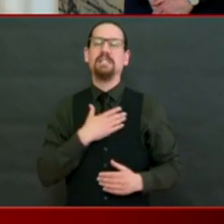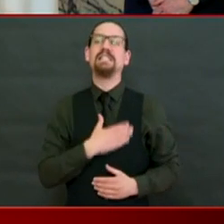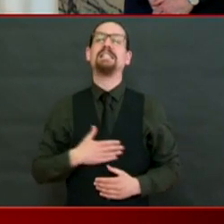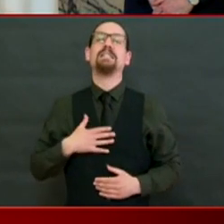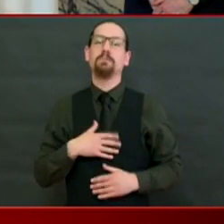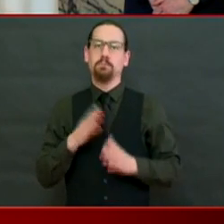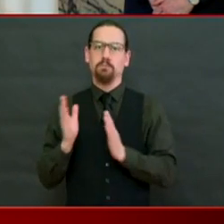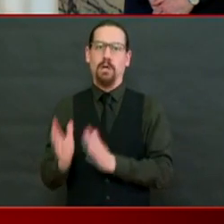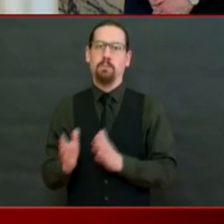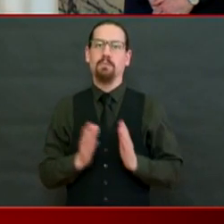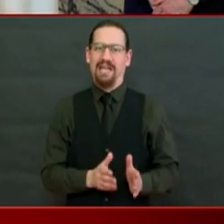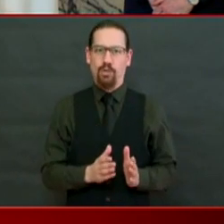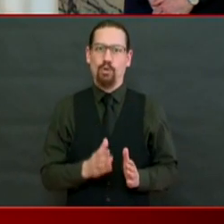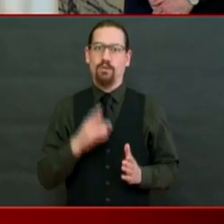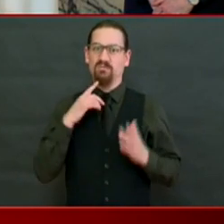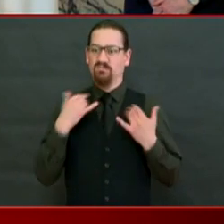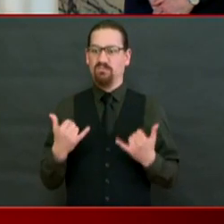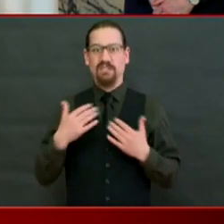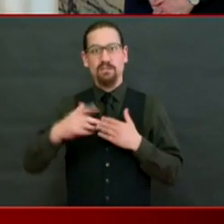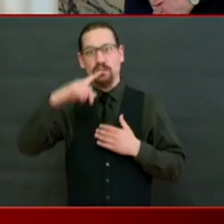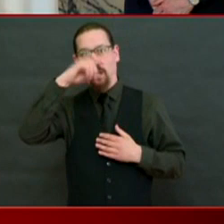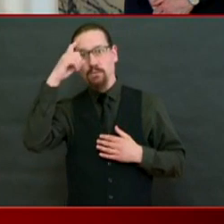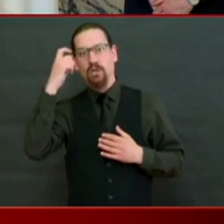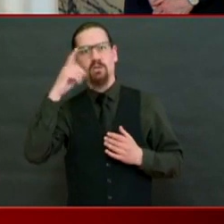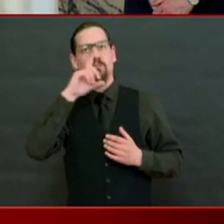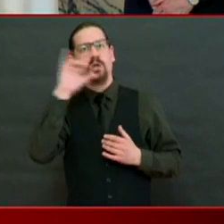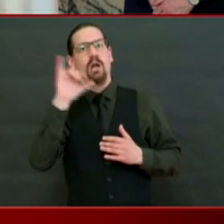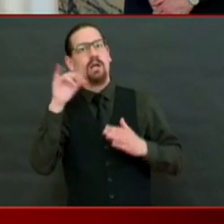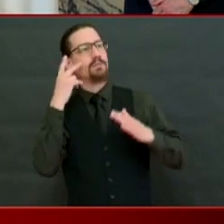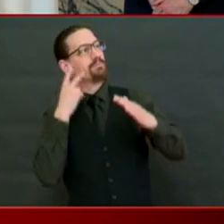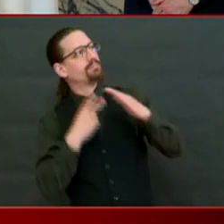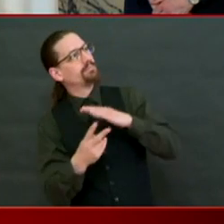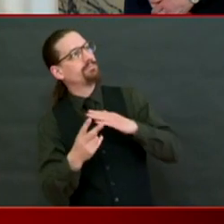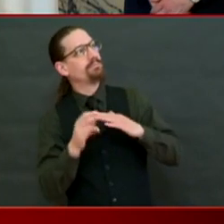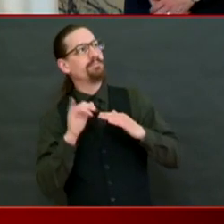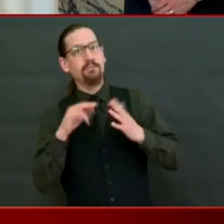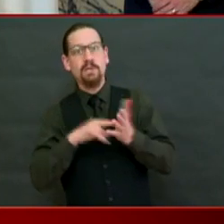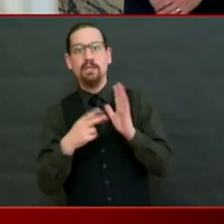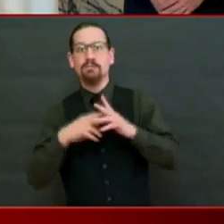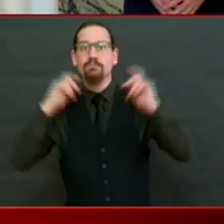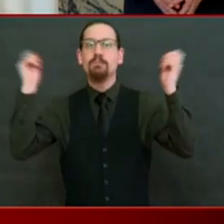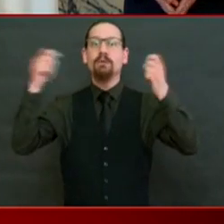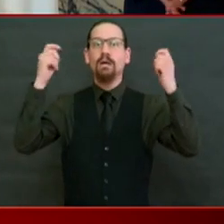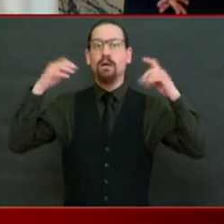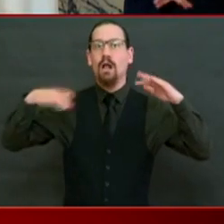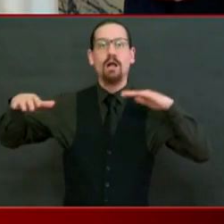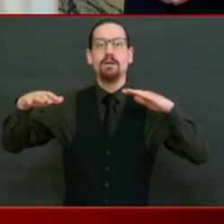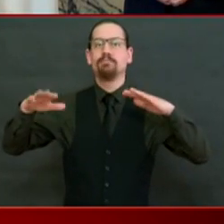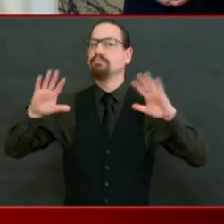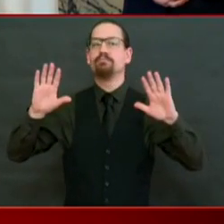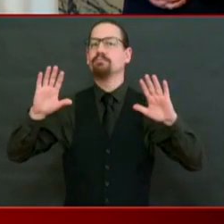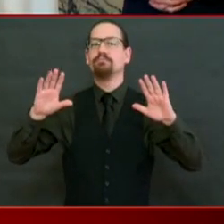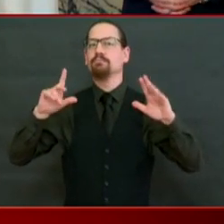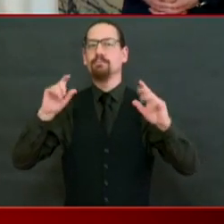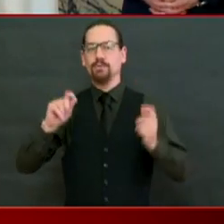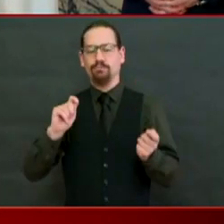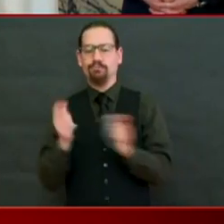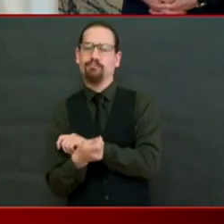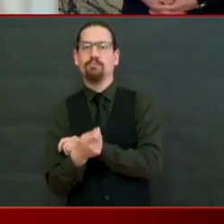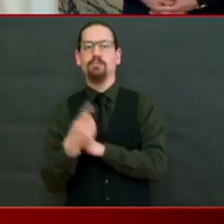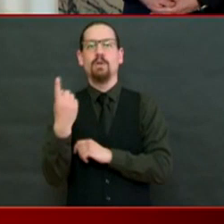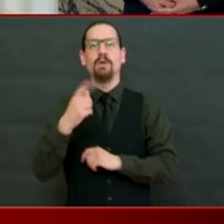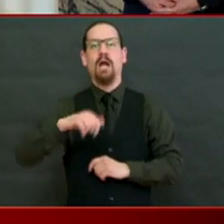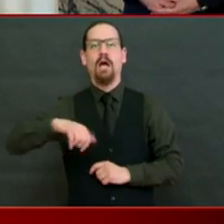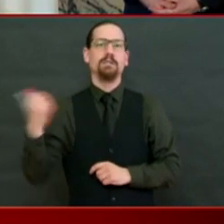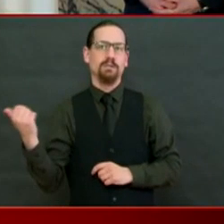And I am so sorry to have to say that I know tourism is a central part of the economy and I'm going to go back to what I said earlier about